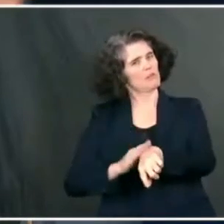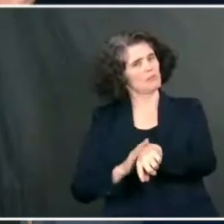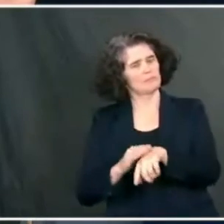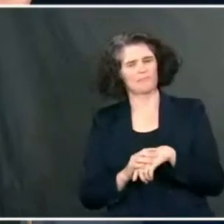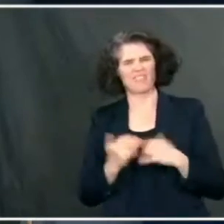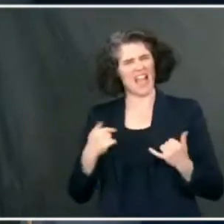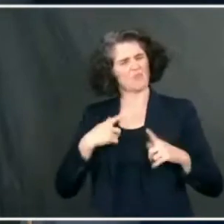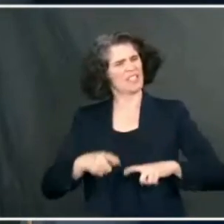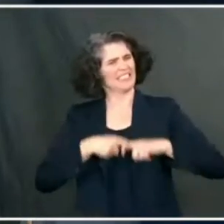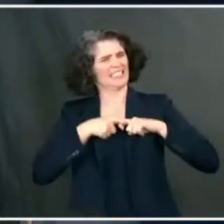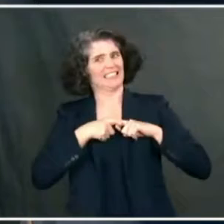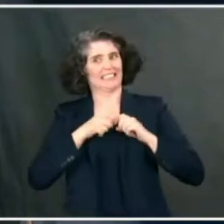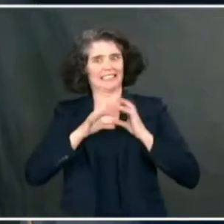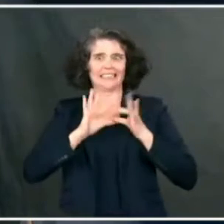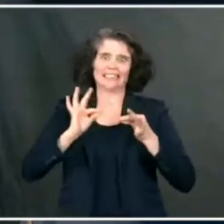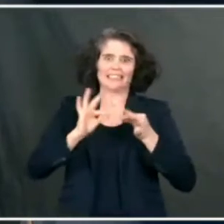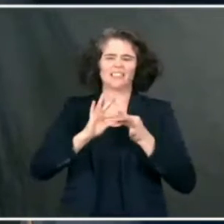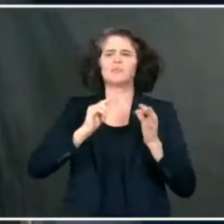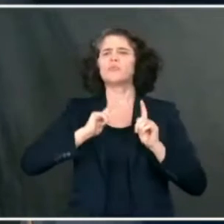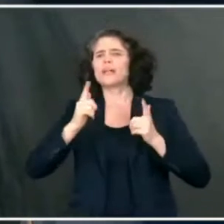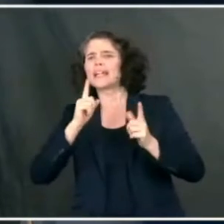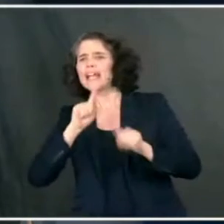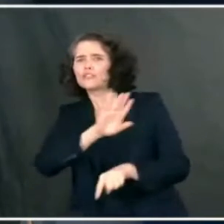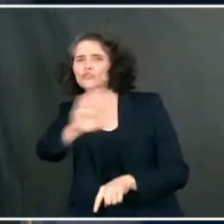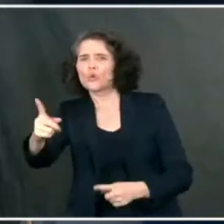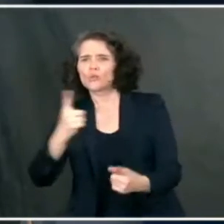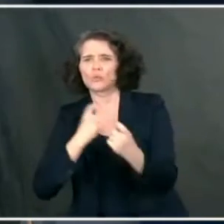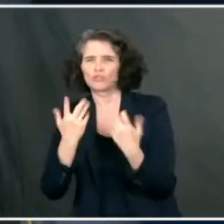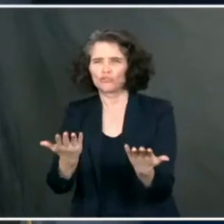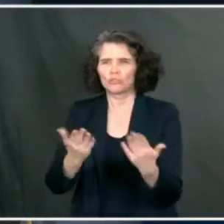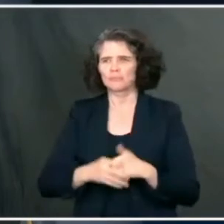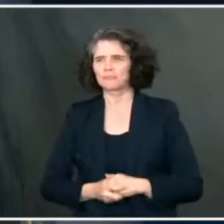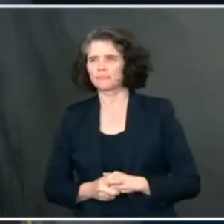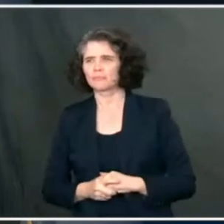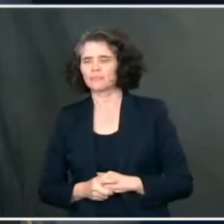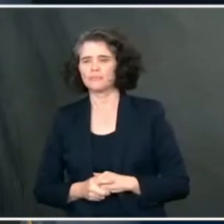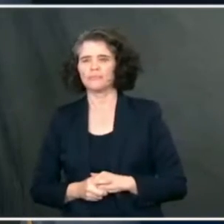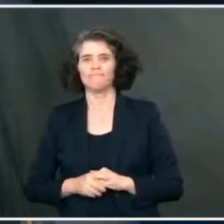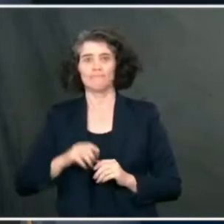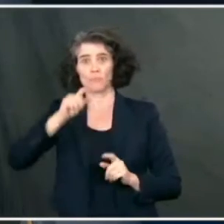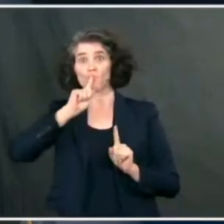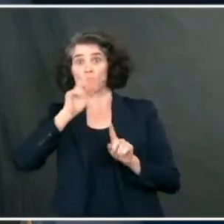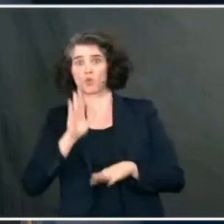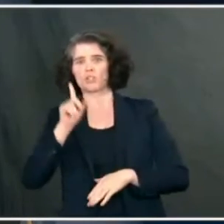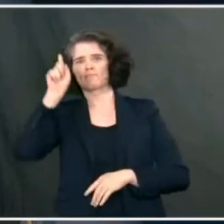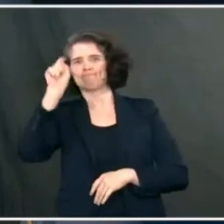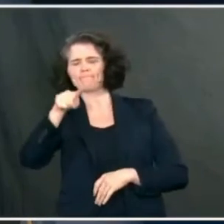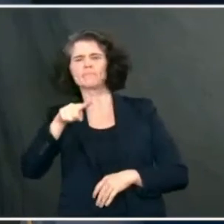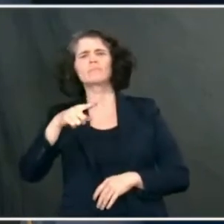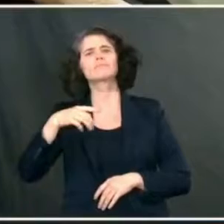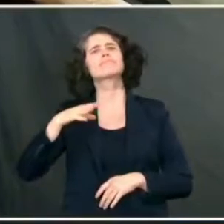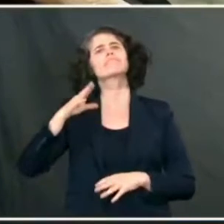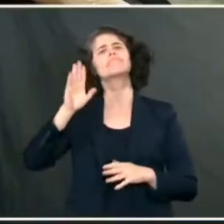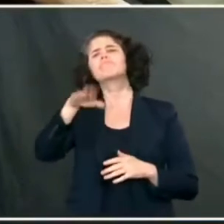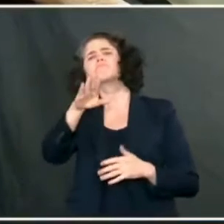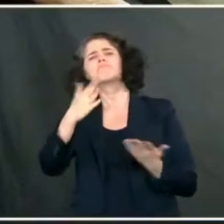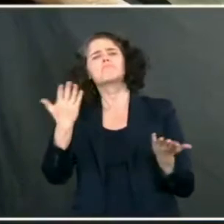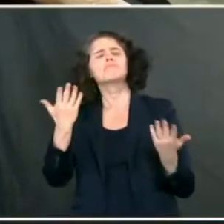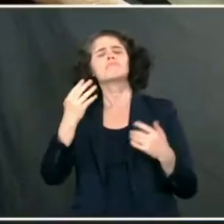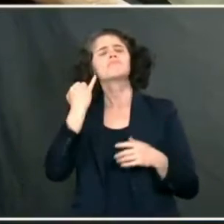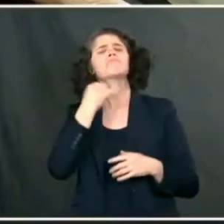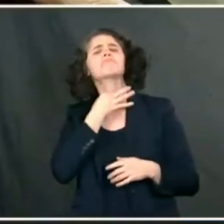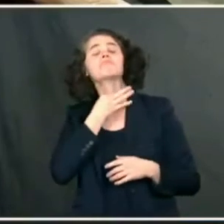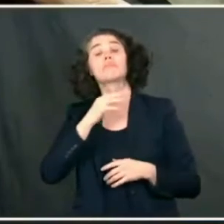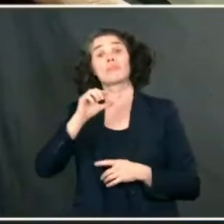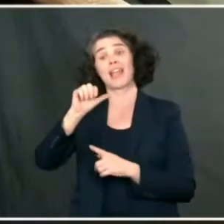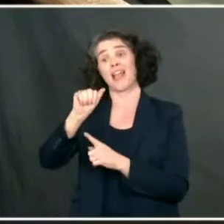questions on anything else that I said. How helpful would it have been if Amazon got involved with the federal